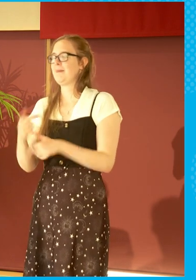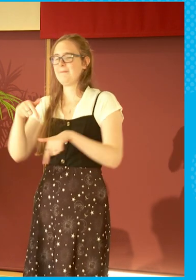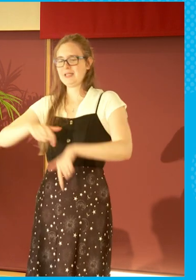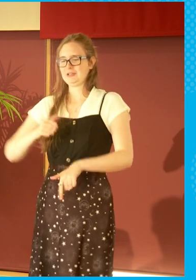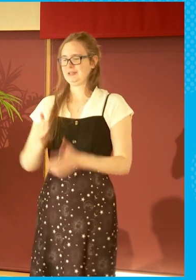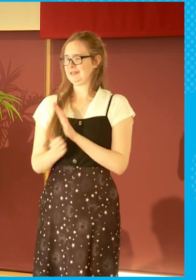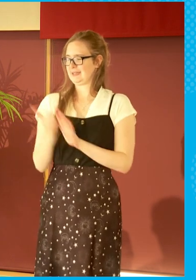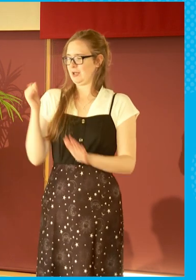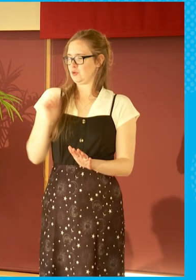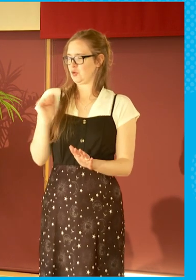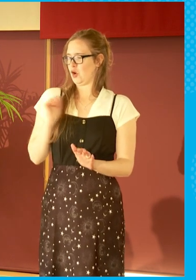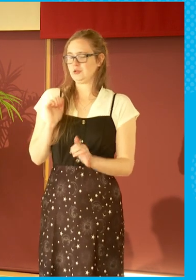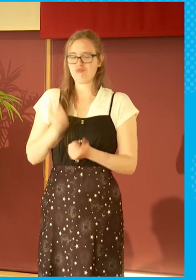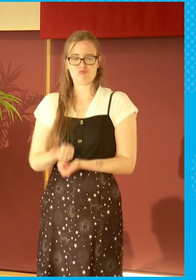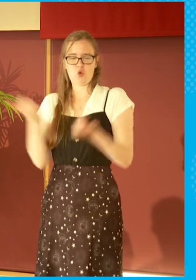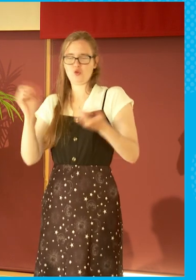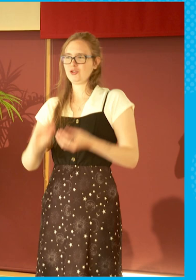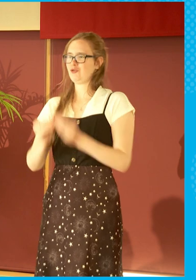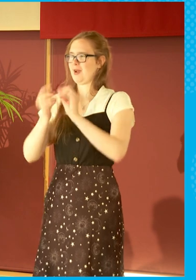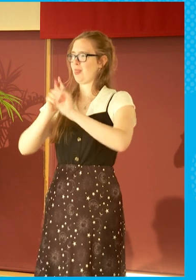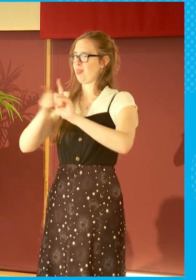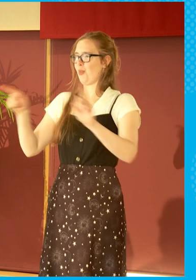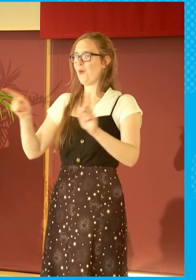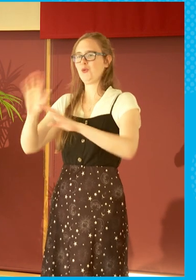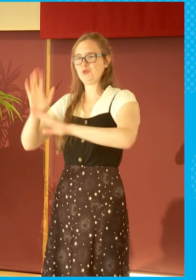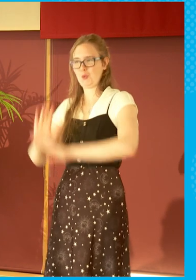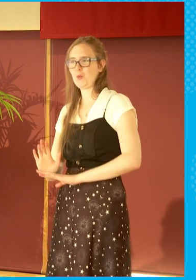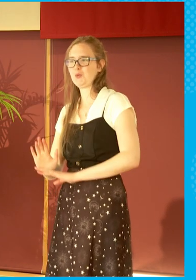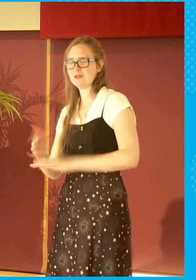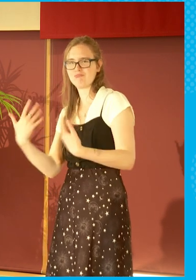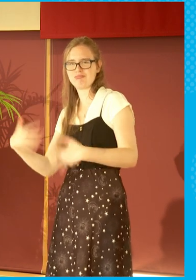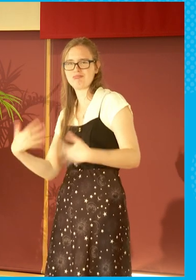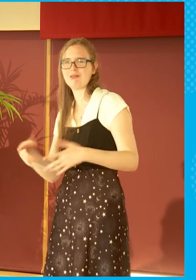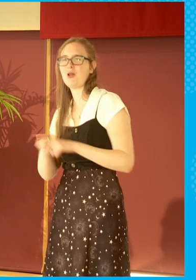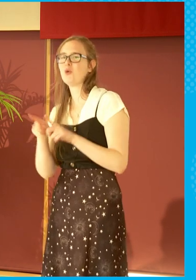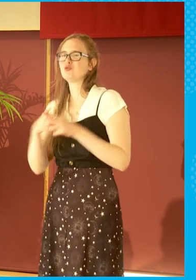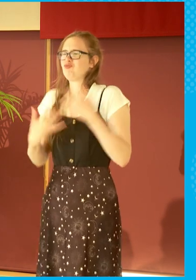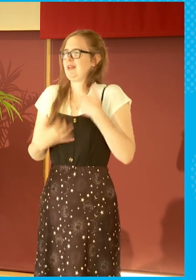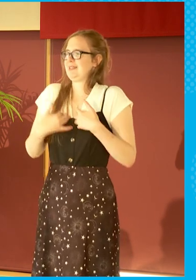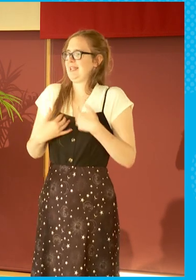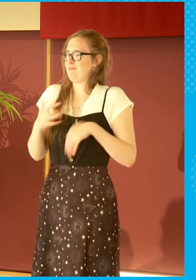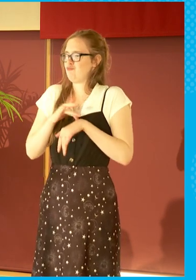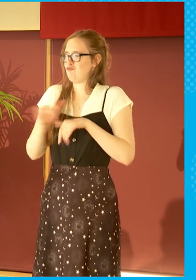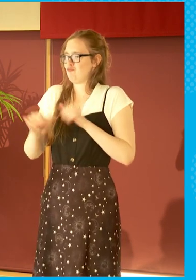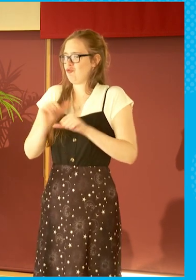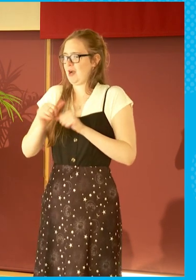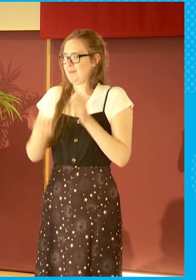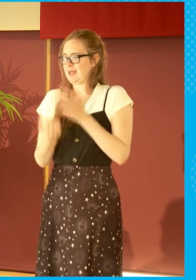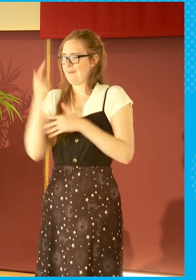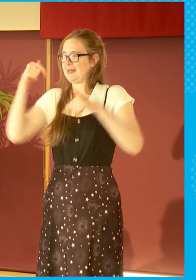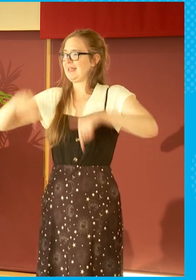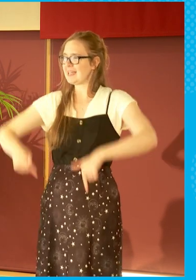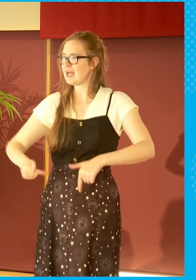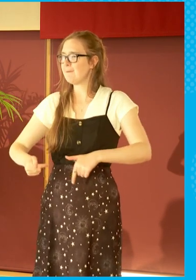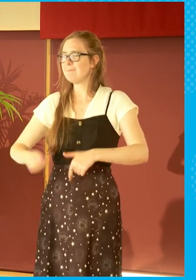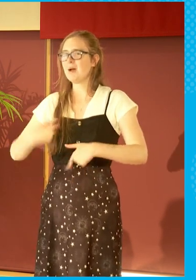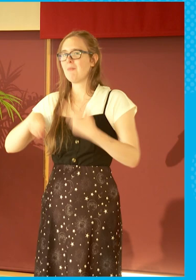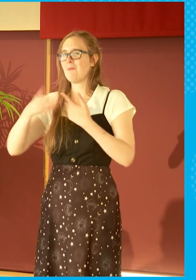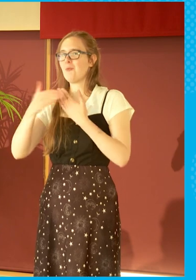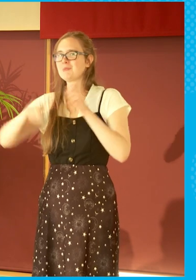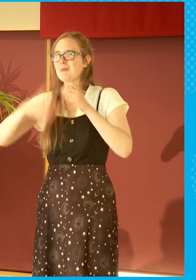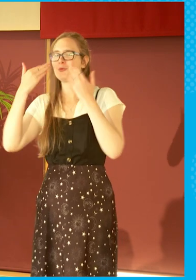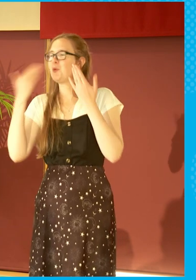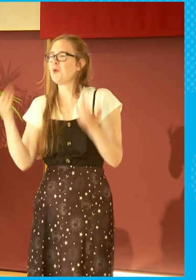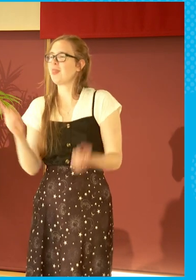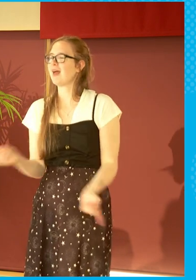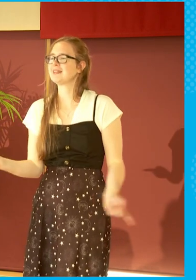good for making that. And many, many of these sort of entertainment programmes are now made here. But you wouldn't necessarily know that. It doesn't necessarily